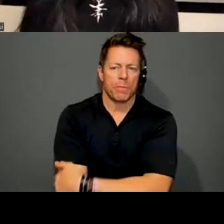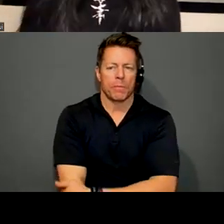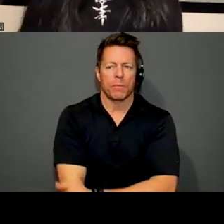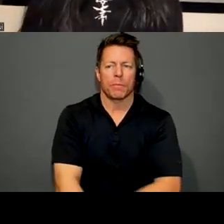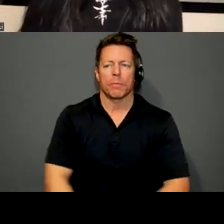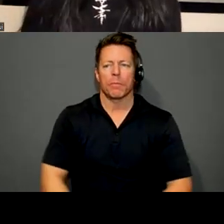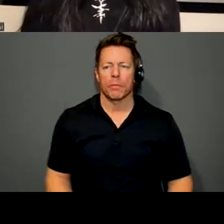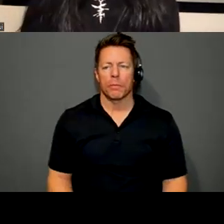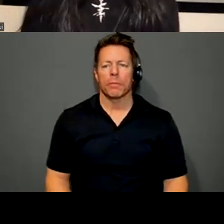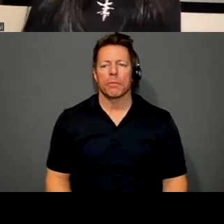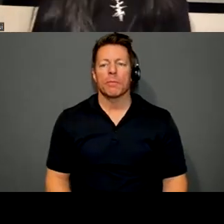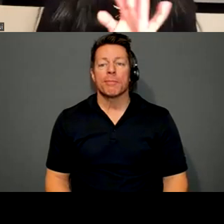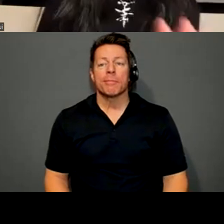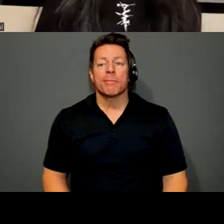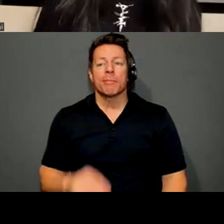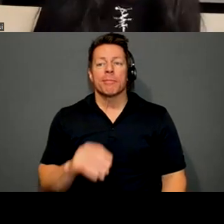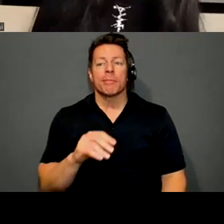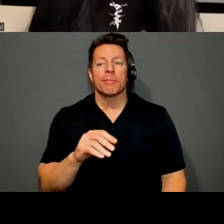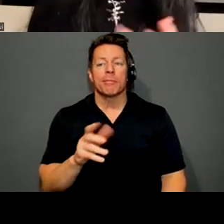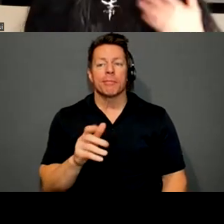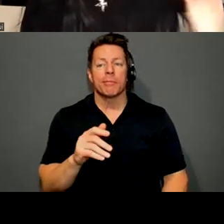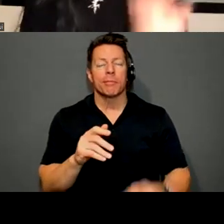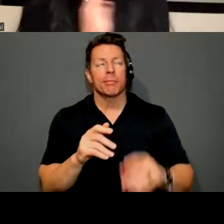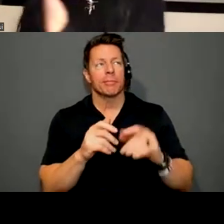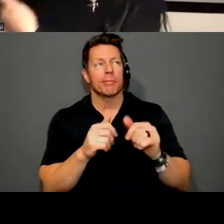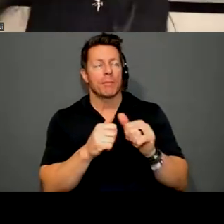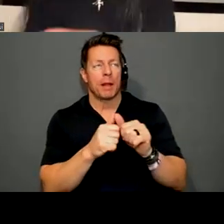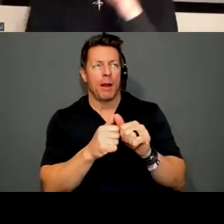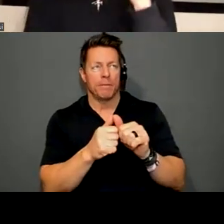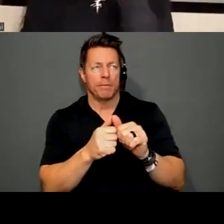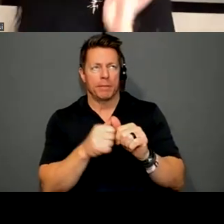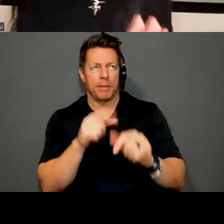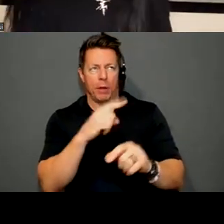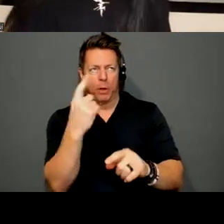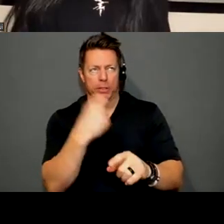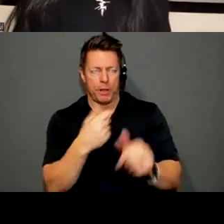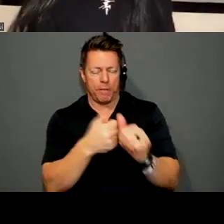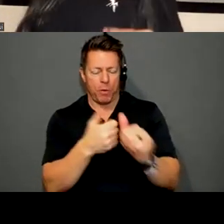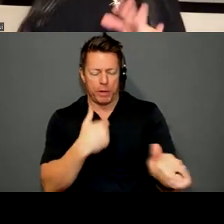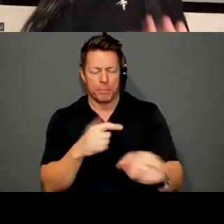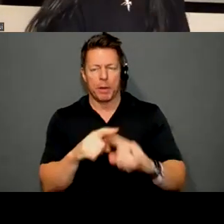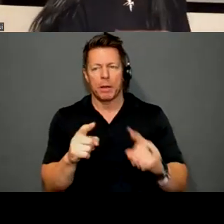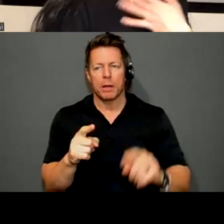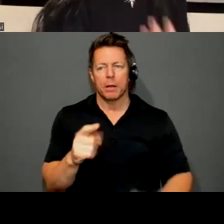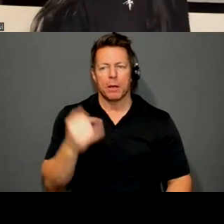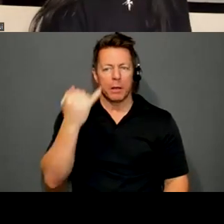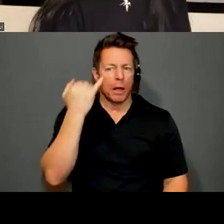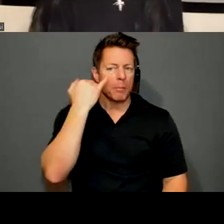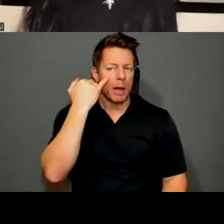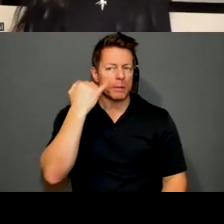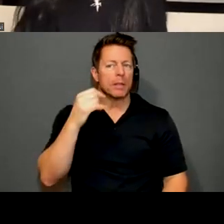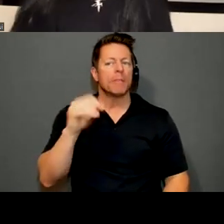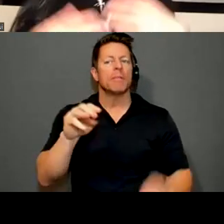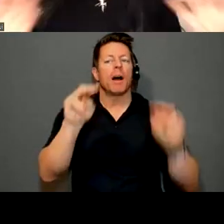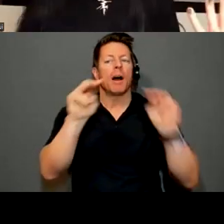Um, this isn't my way of avoiding the question, but imagine if museums and galleries,